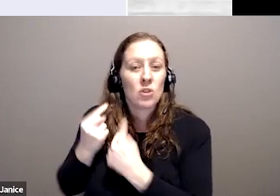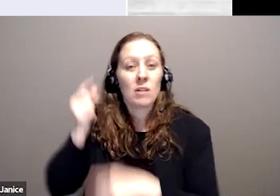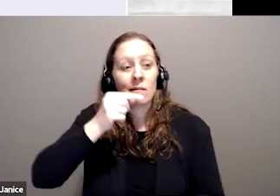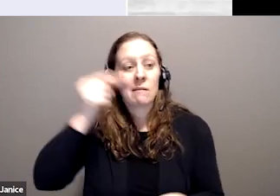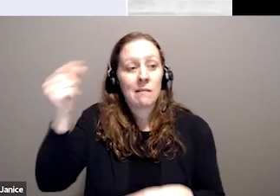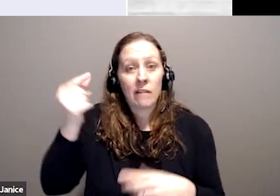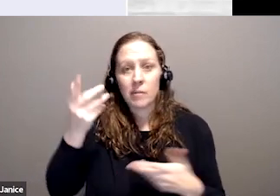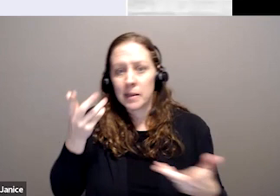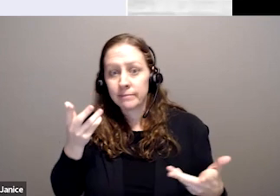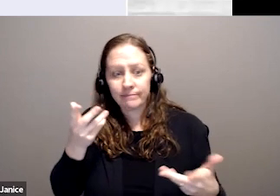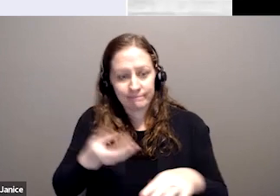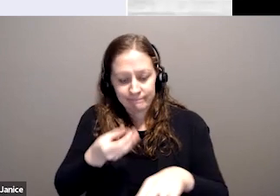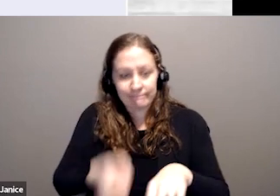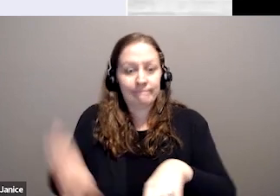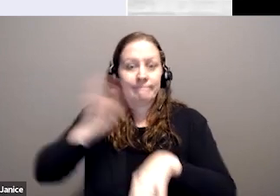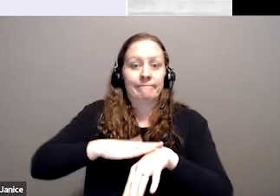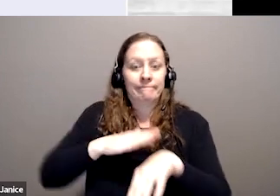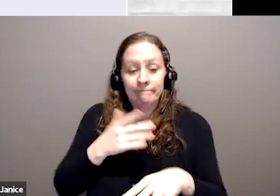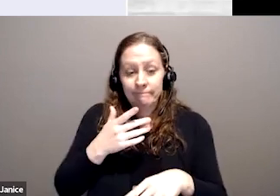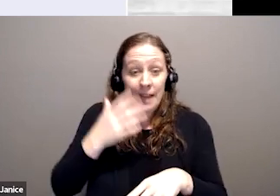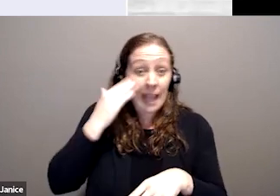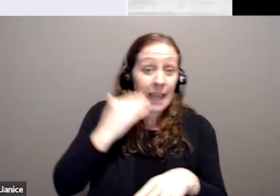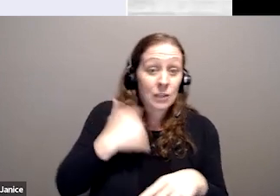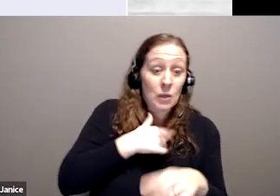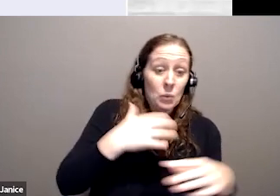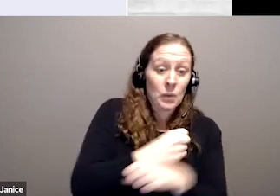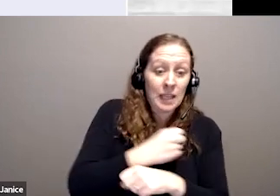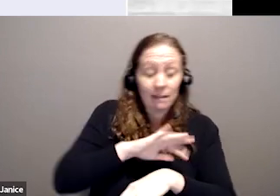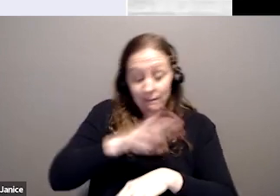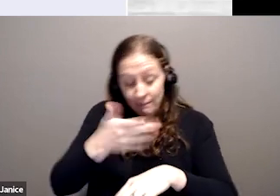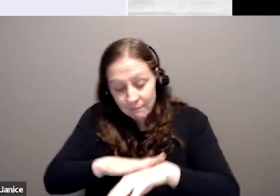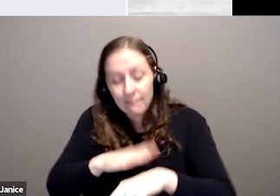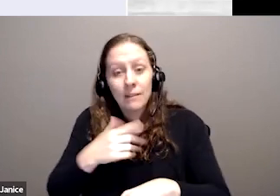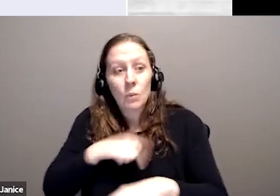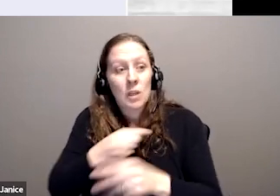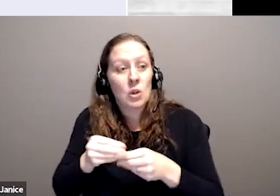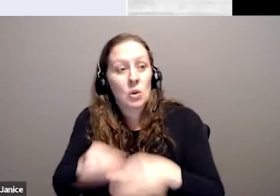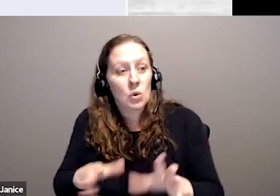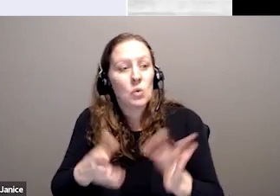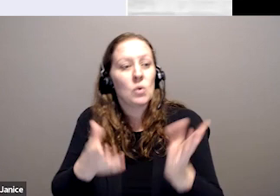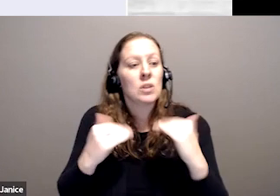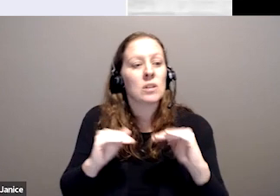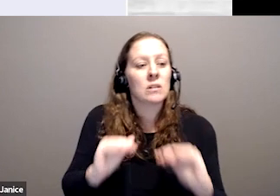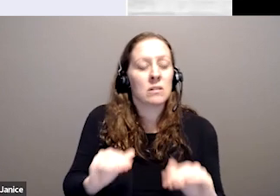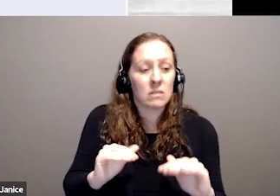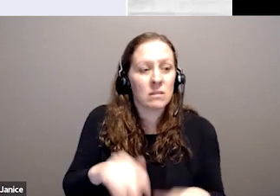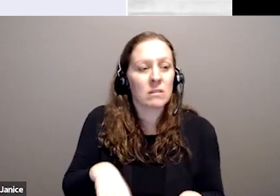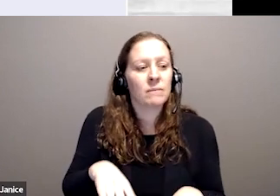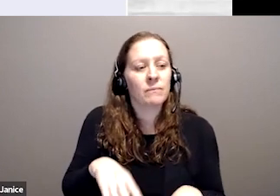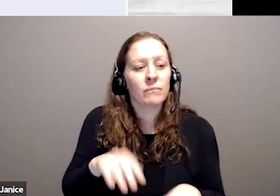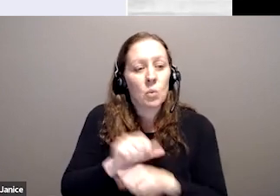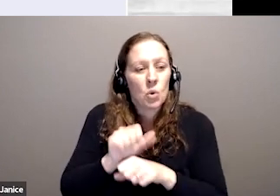we win and tails you lose. Workers' compensation is a single base, but there's some family support. Ontario Disability